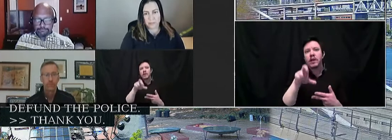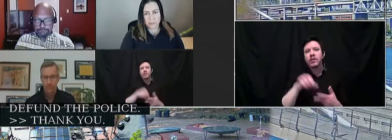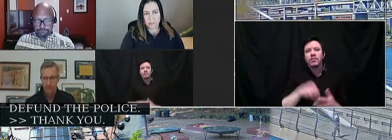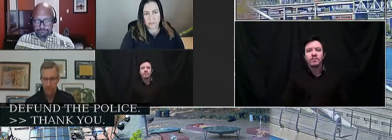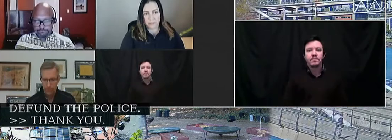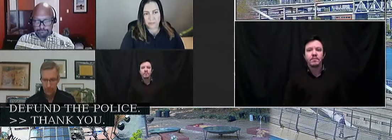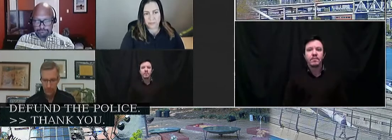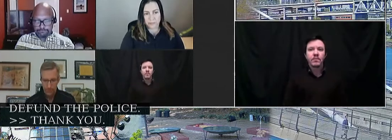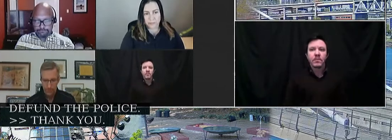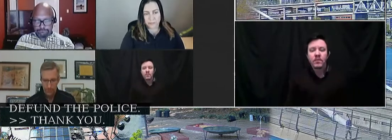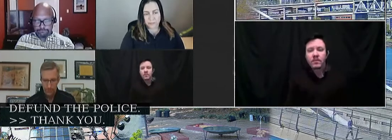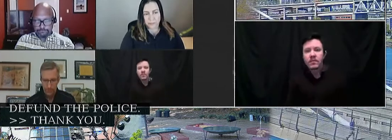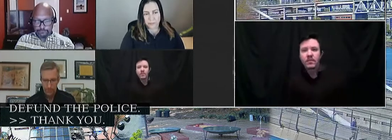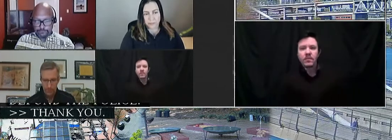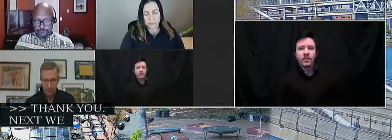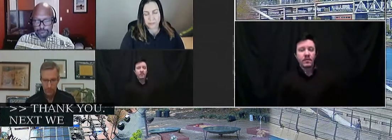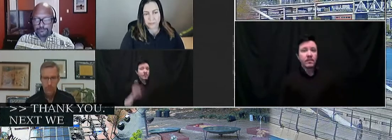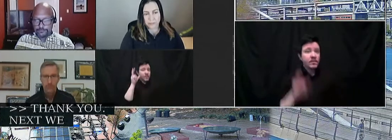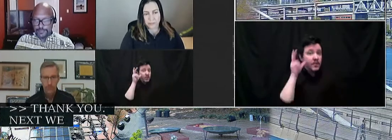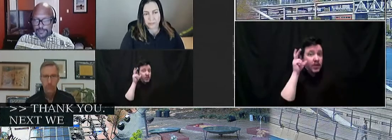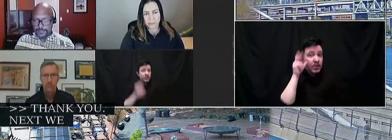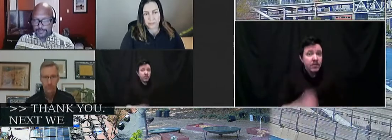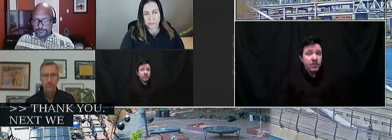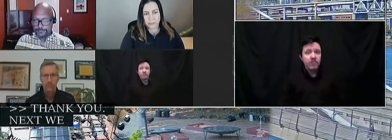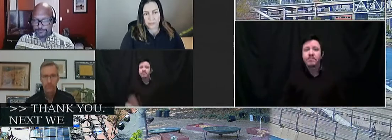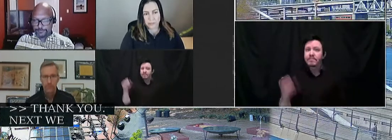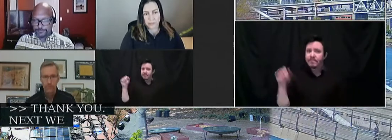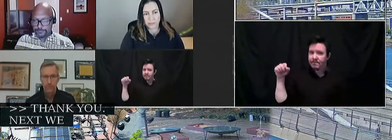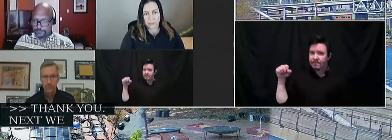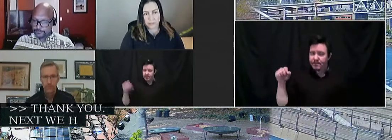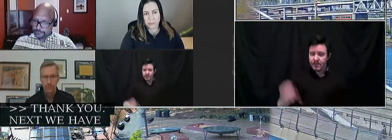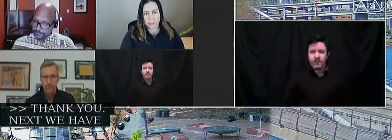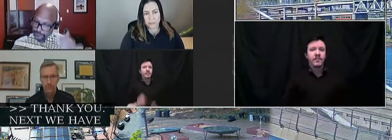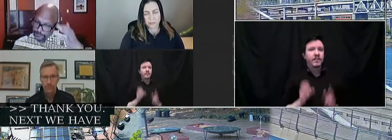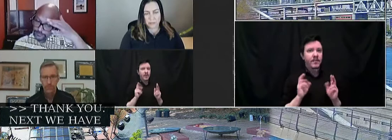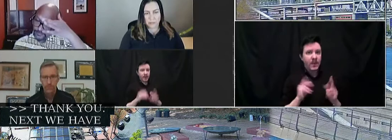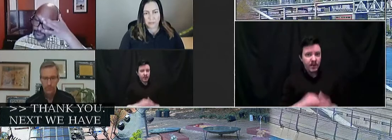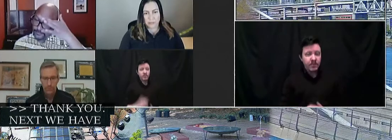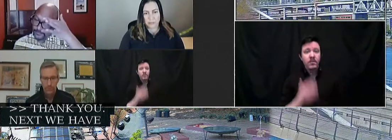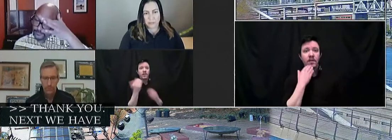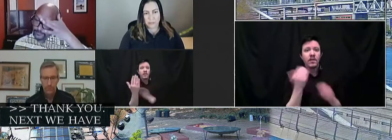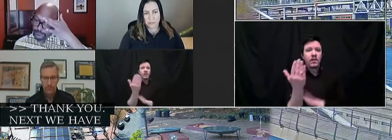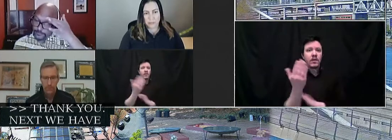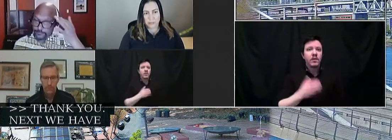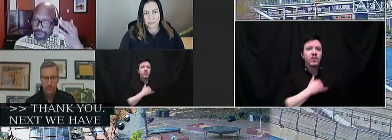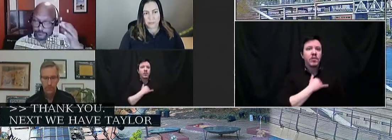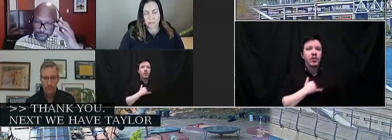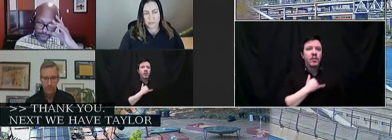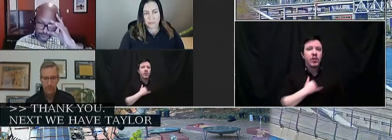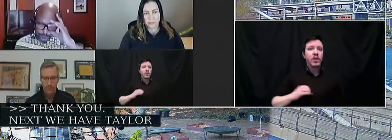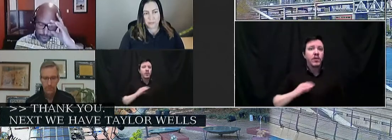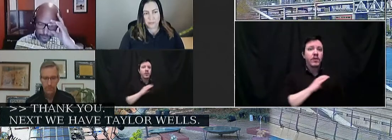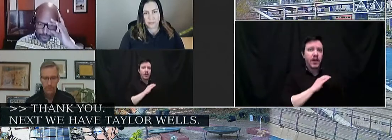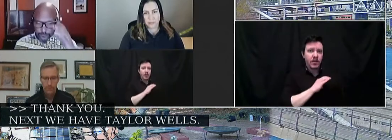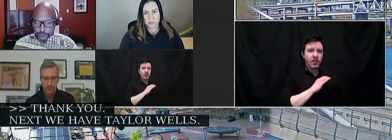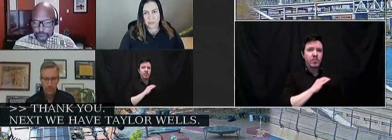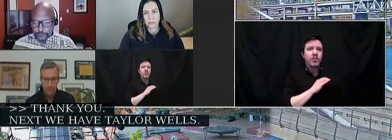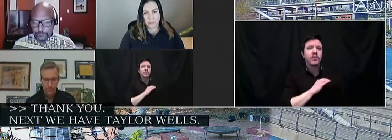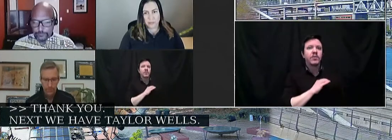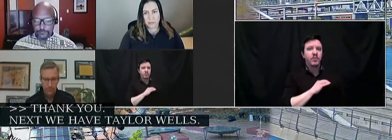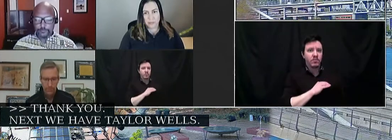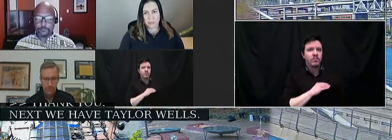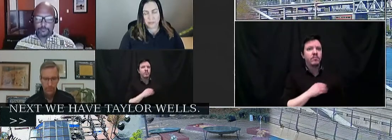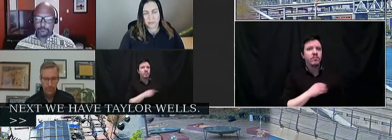Hello. Can you hear me? Taylor can. Okay. Good morning, Mayor Wheeler, City Council members, fellow